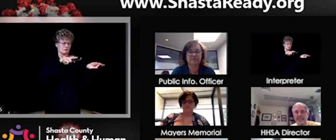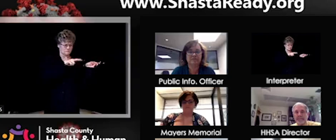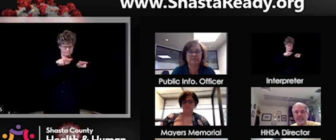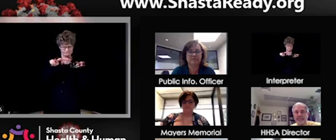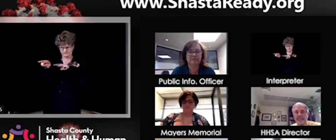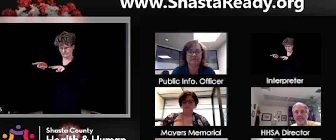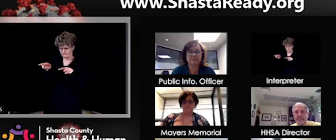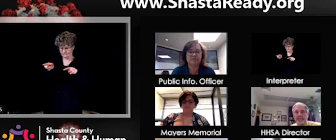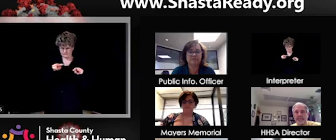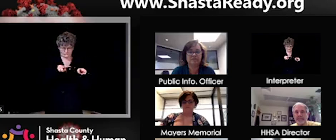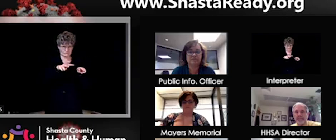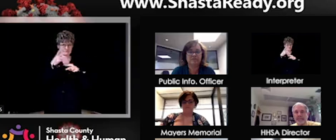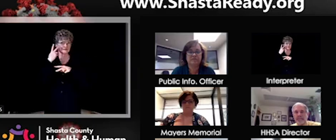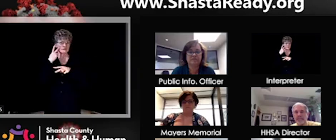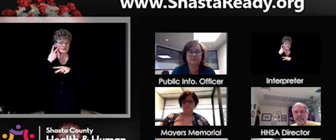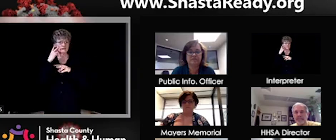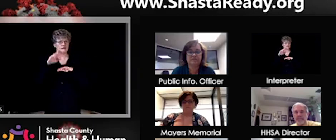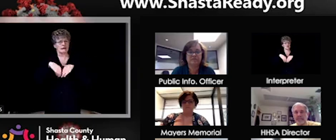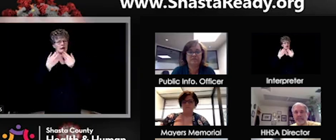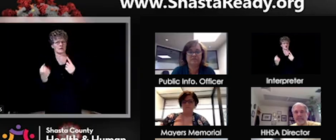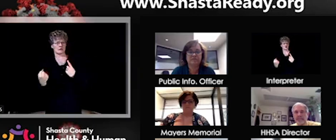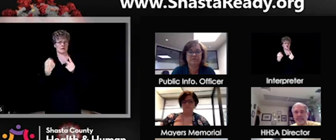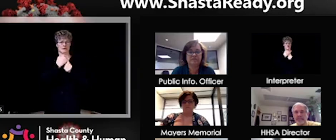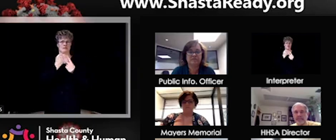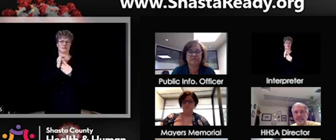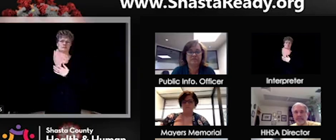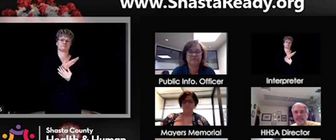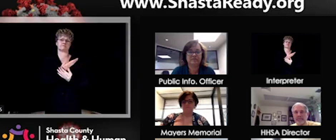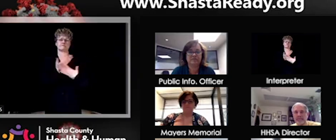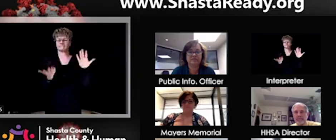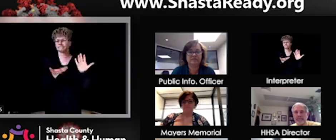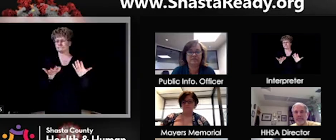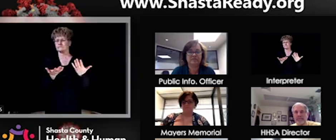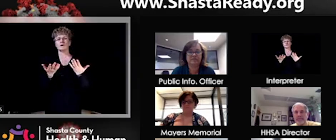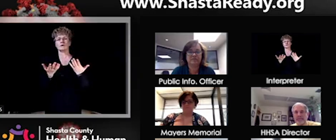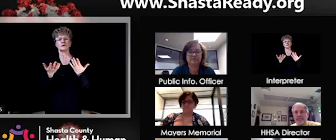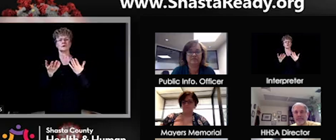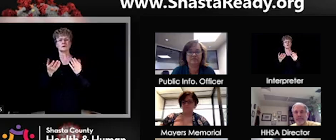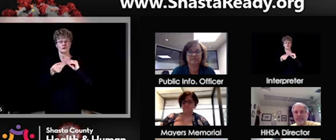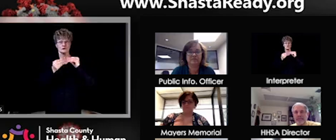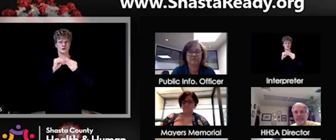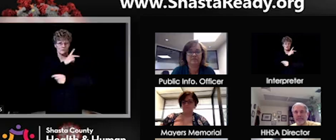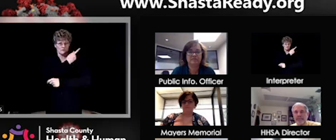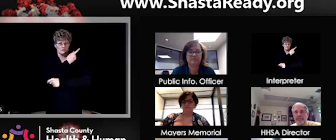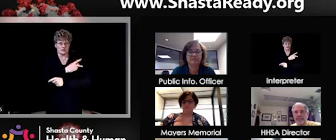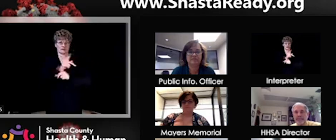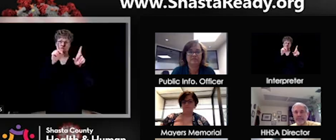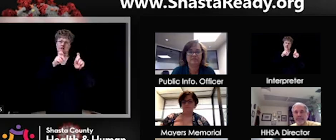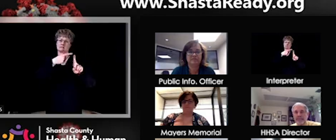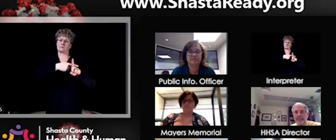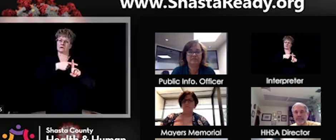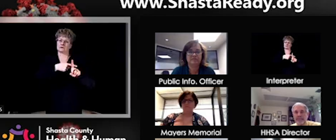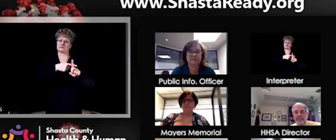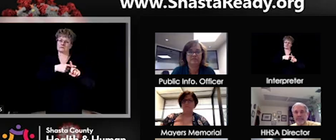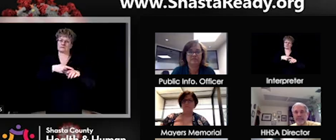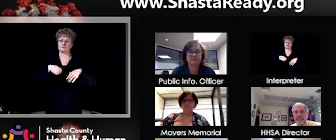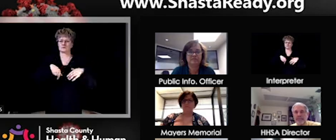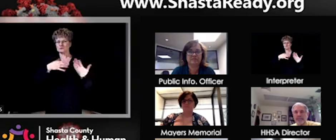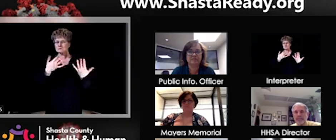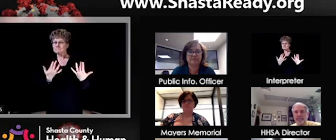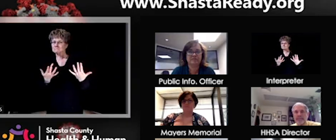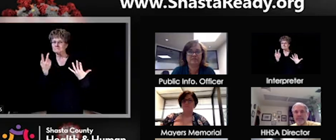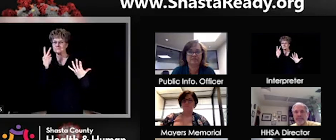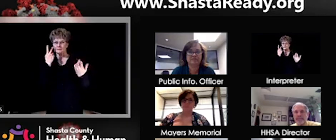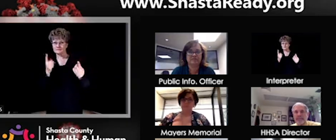and see if that, if there's an impact on our, um, case counts. And so I think we'll all be very interested to see what